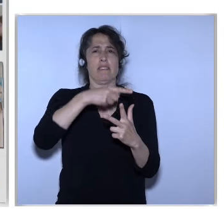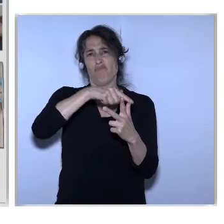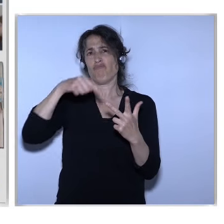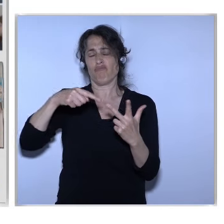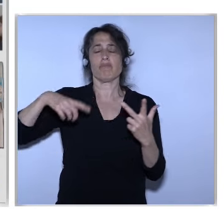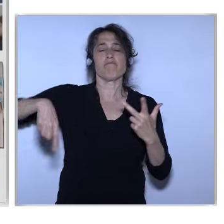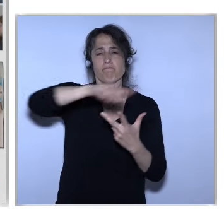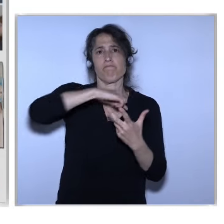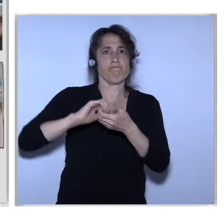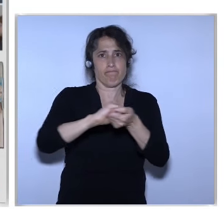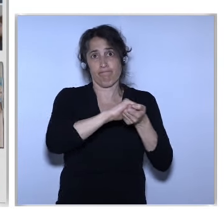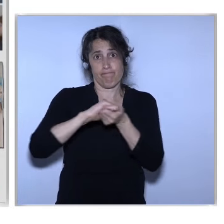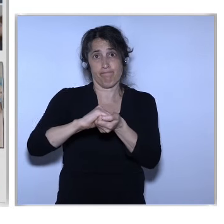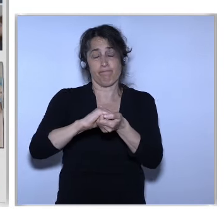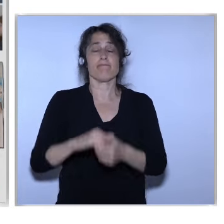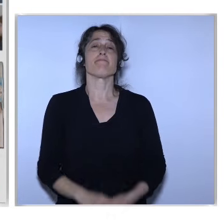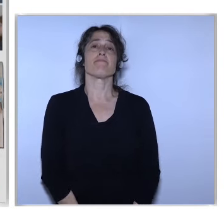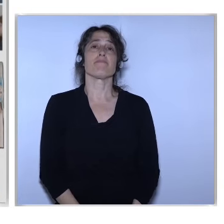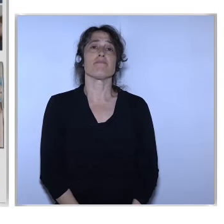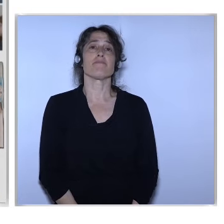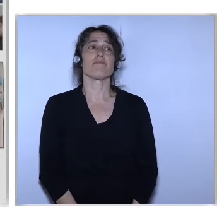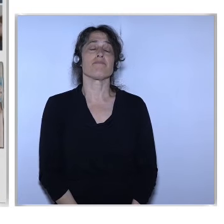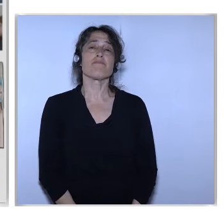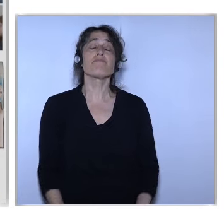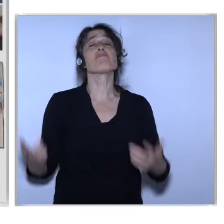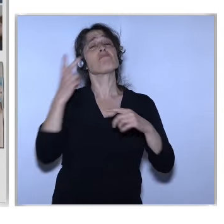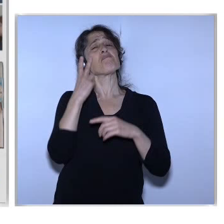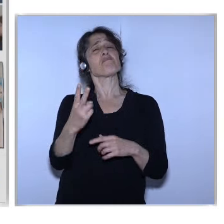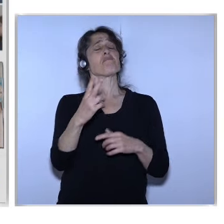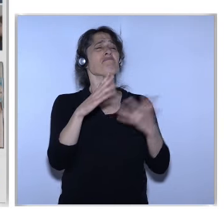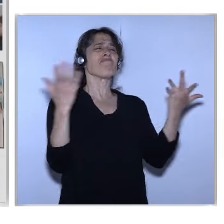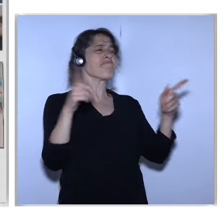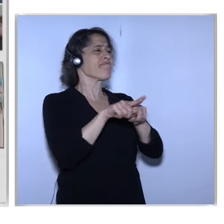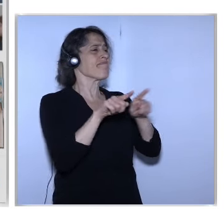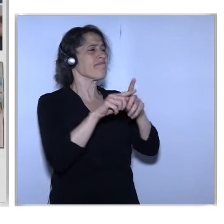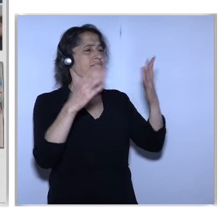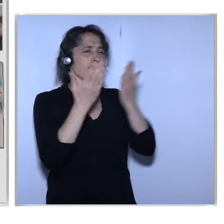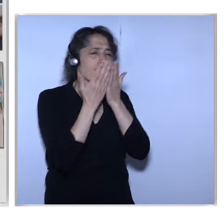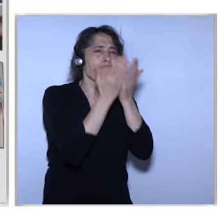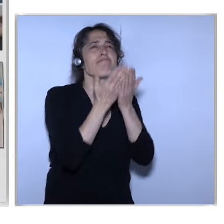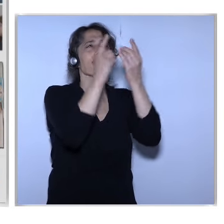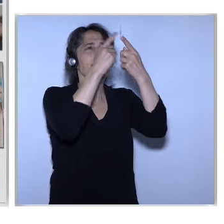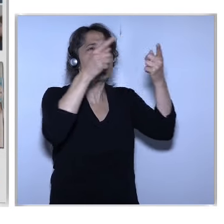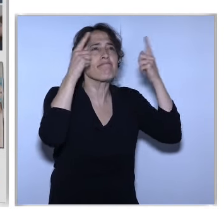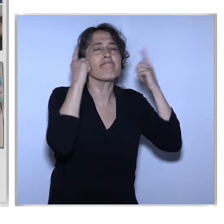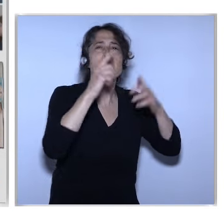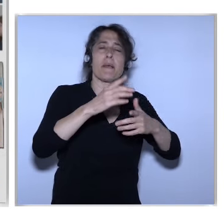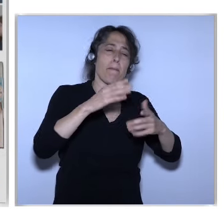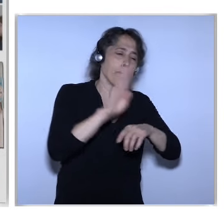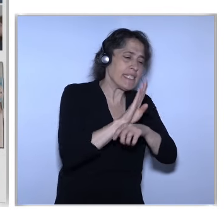Citizens As Innovators And Again There There There A Lot Of Details In These Nice Visualized